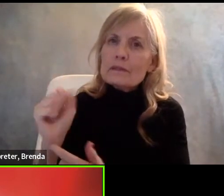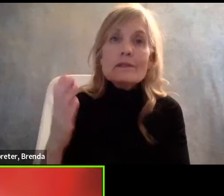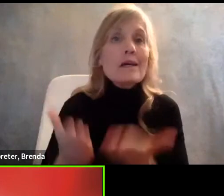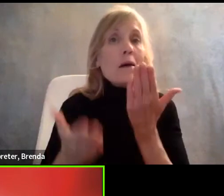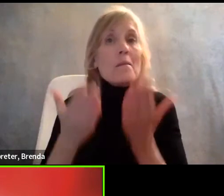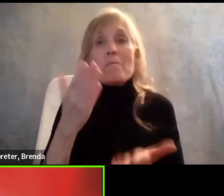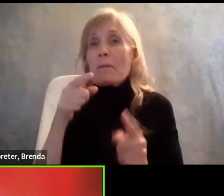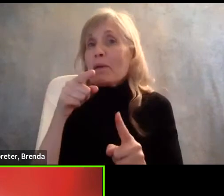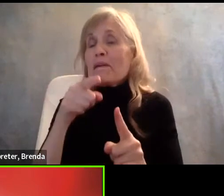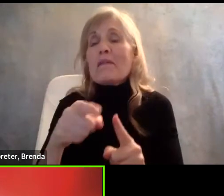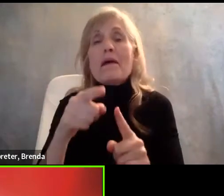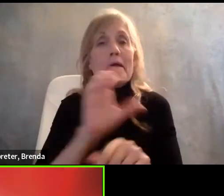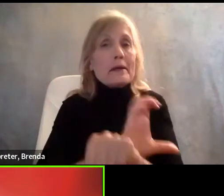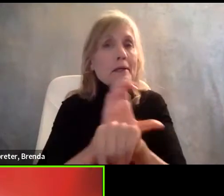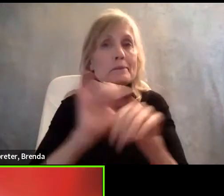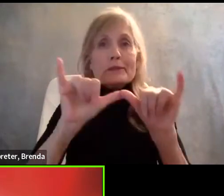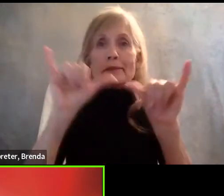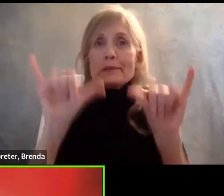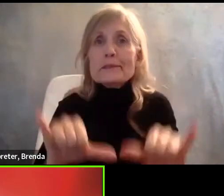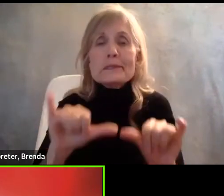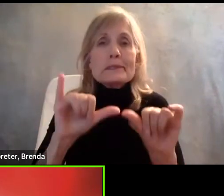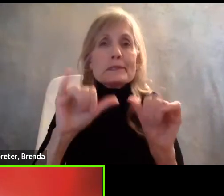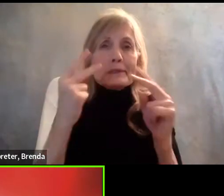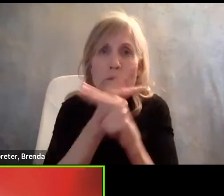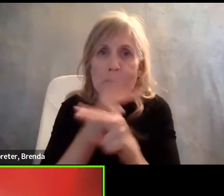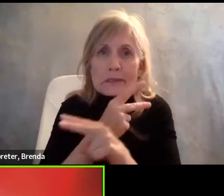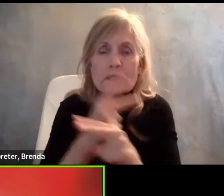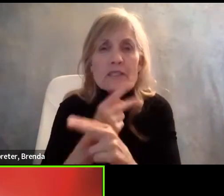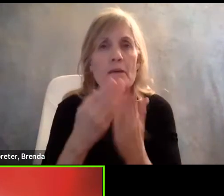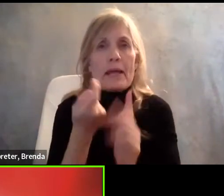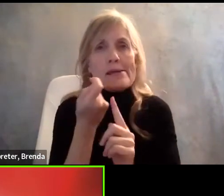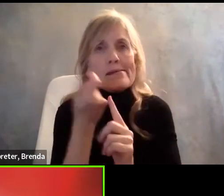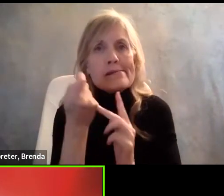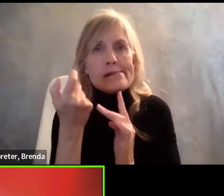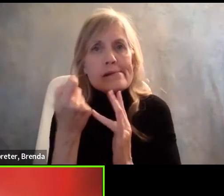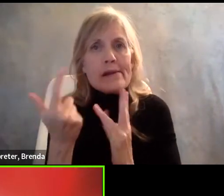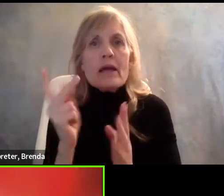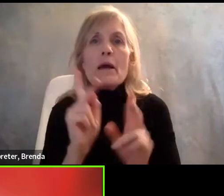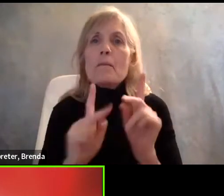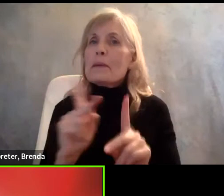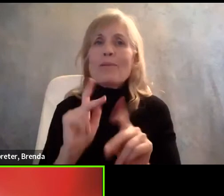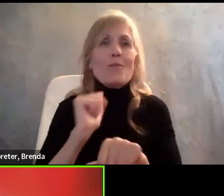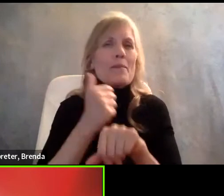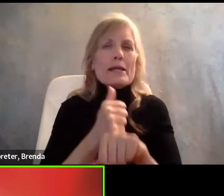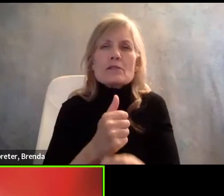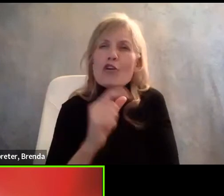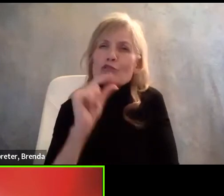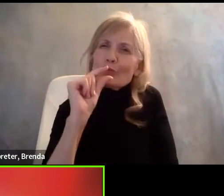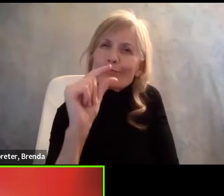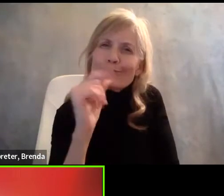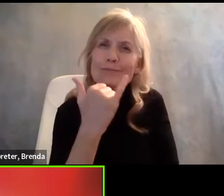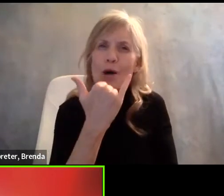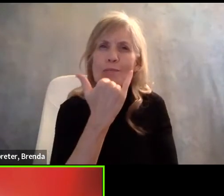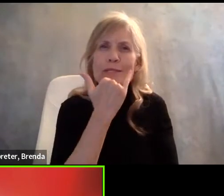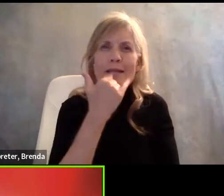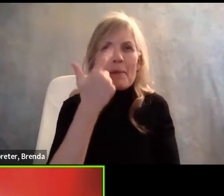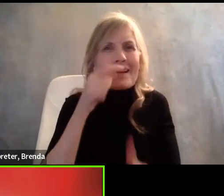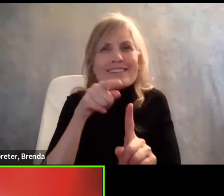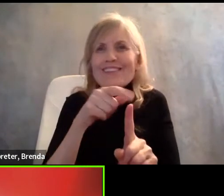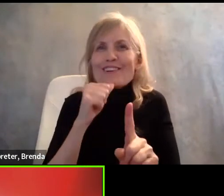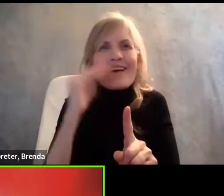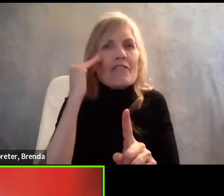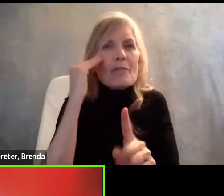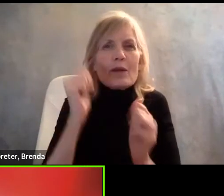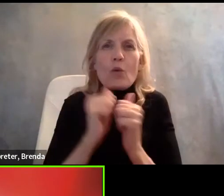algorithms have been set up to, you know, weed out people just for small missteps due to unfamiliarity. Another